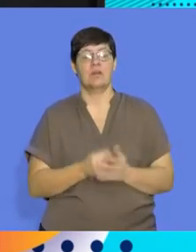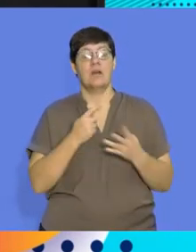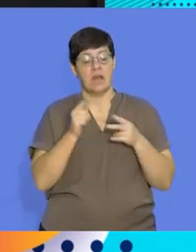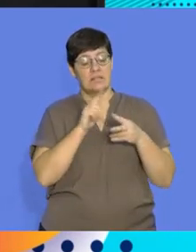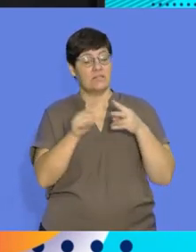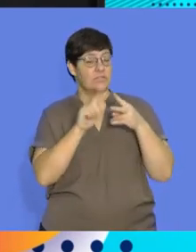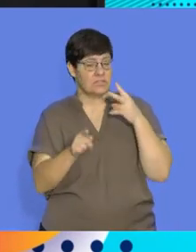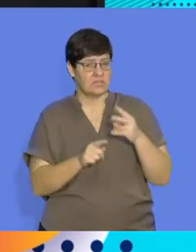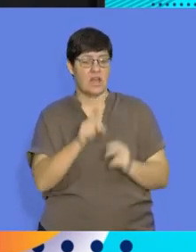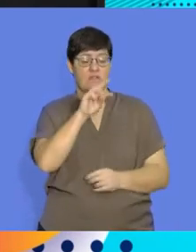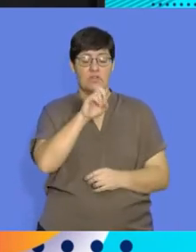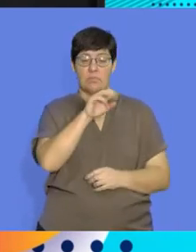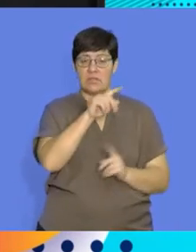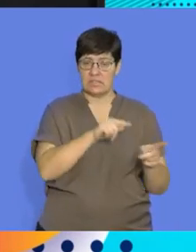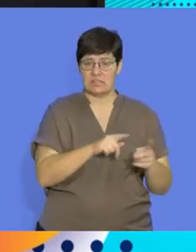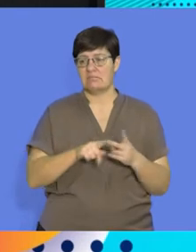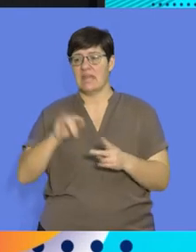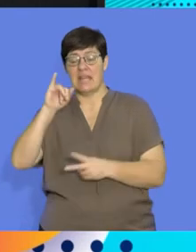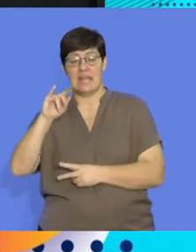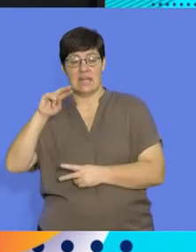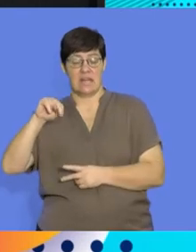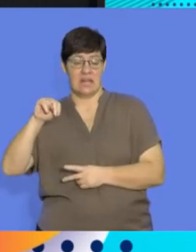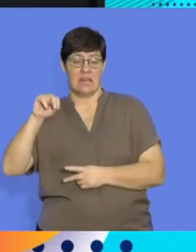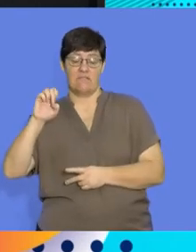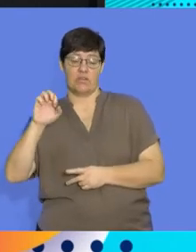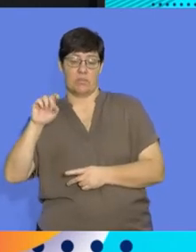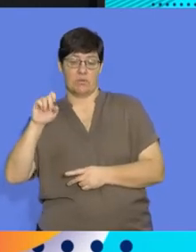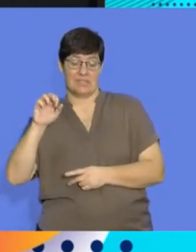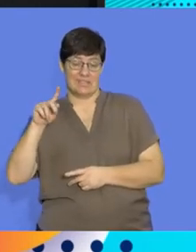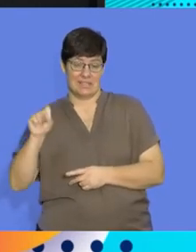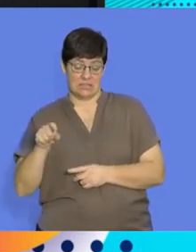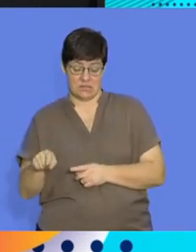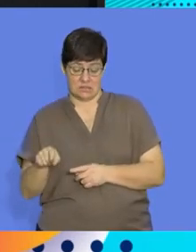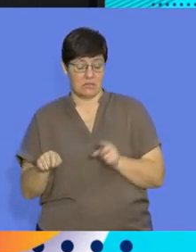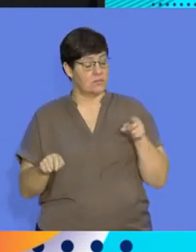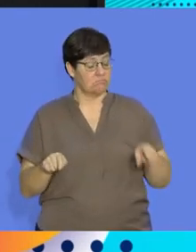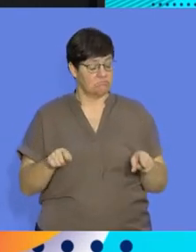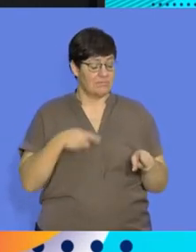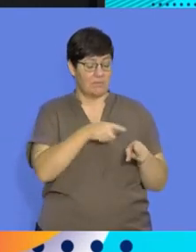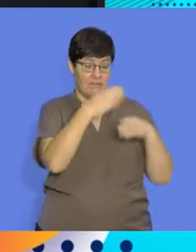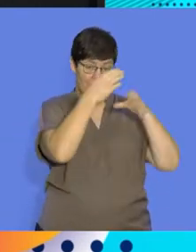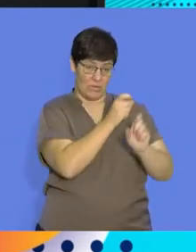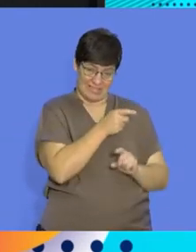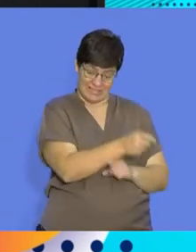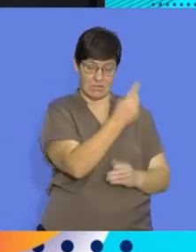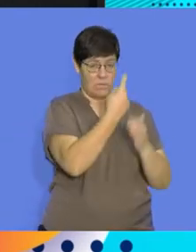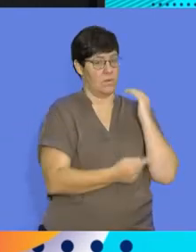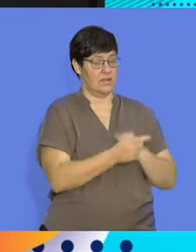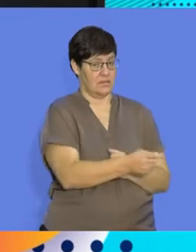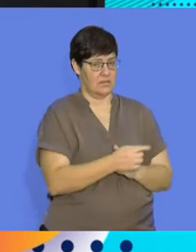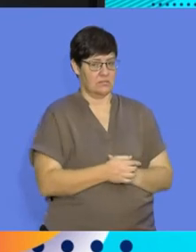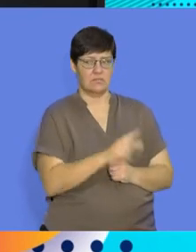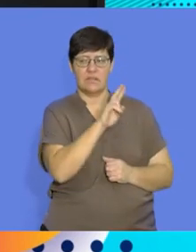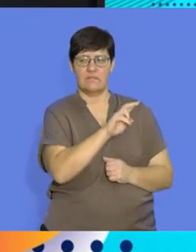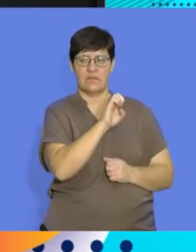difference between what vertebrates are and invertebrates. Today our focus is on just how reproduction occurs in vertebrates. What are